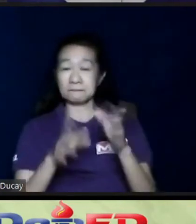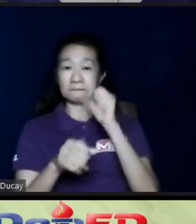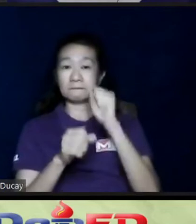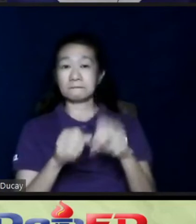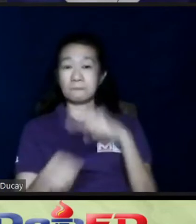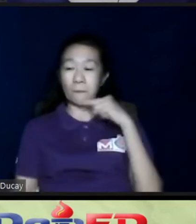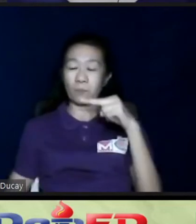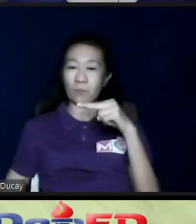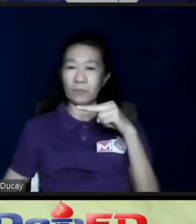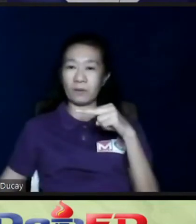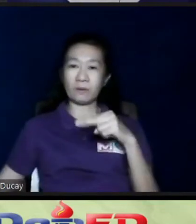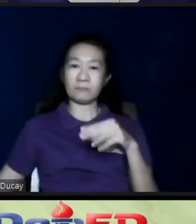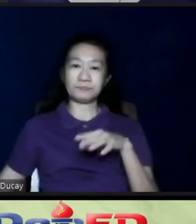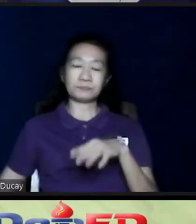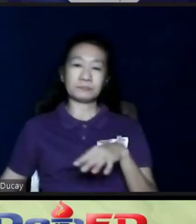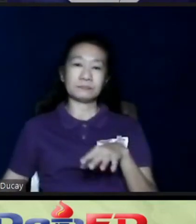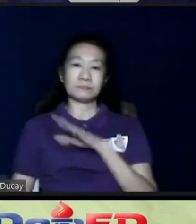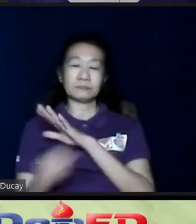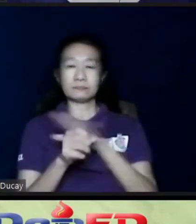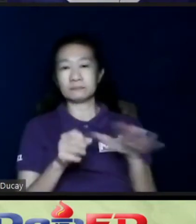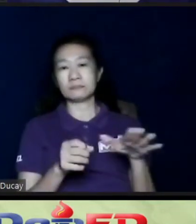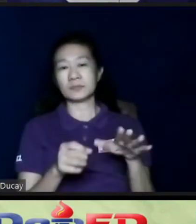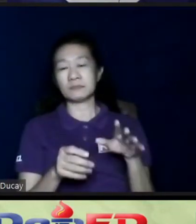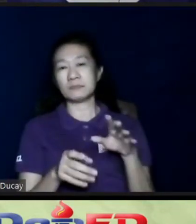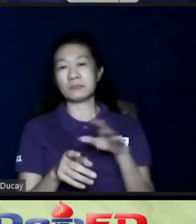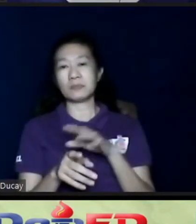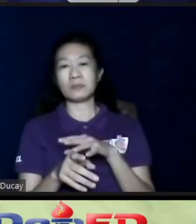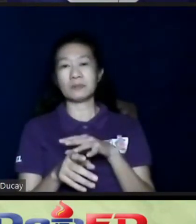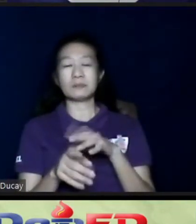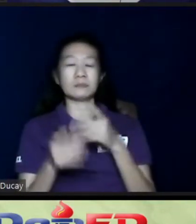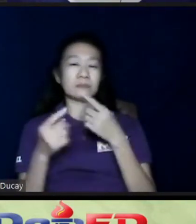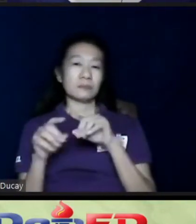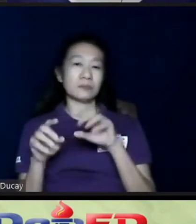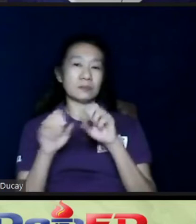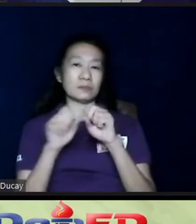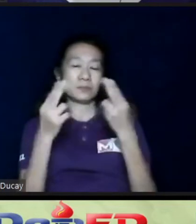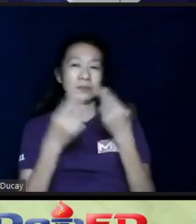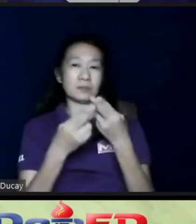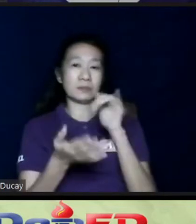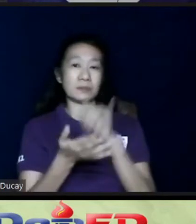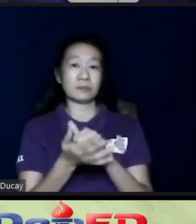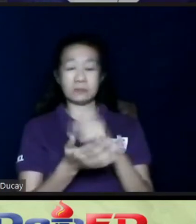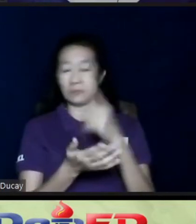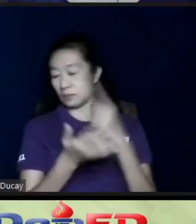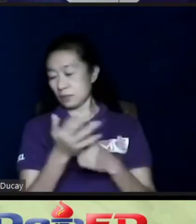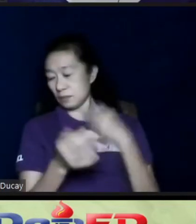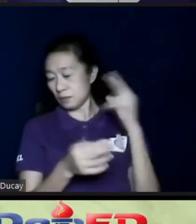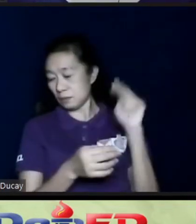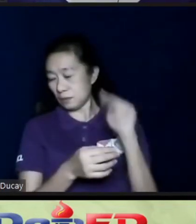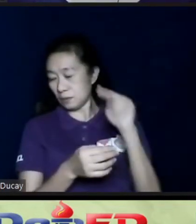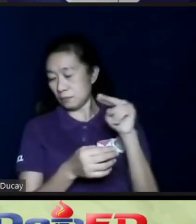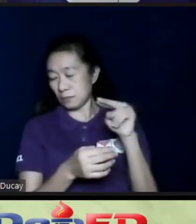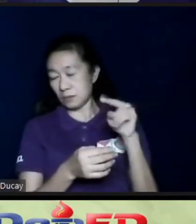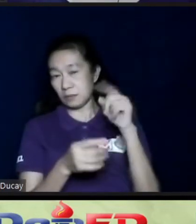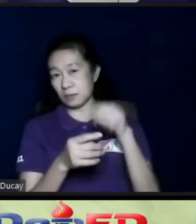po kasi minsan sufficient na mag-undergo ng isang seminar ngayon at isipin that yun na yung kailangan hanggang ma-employ yung